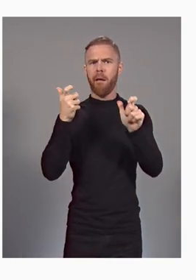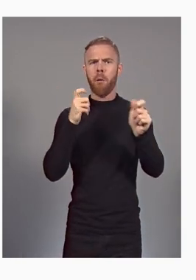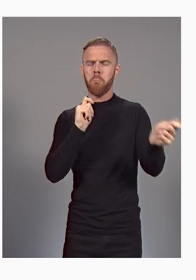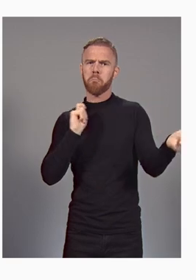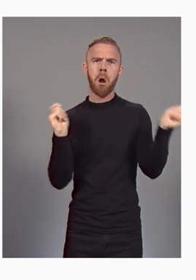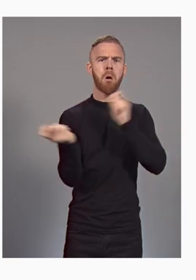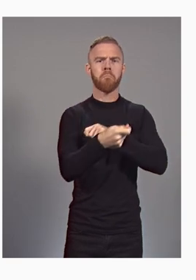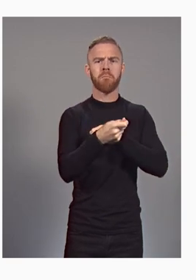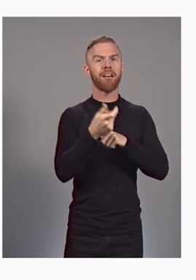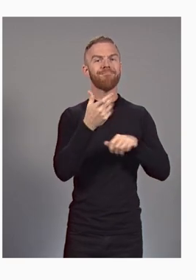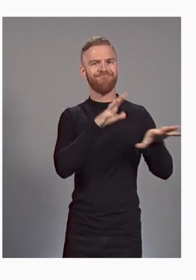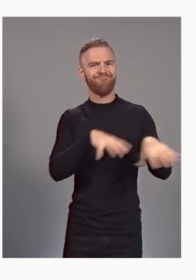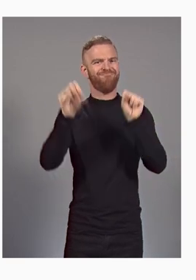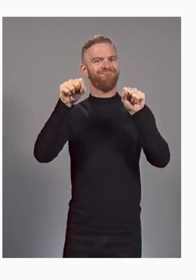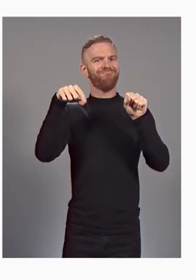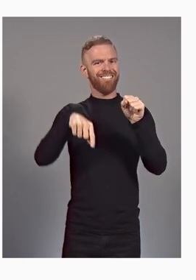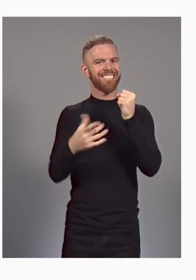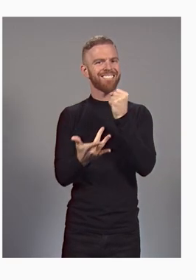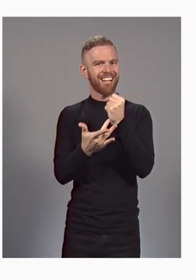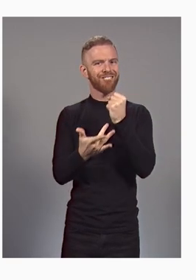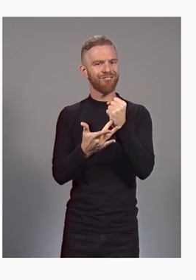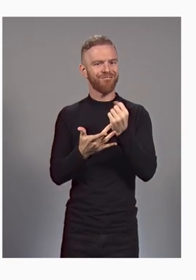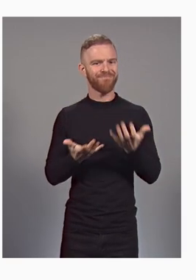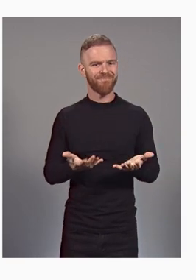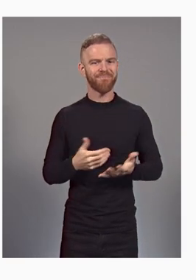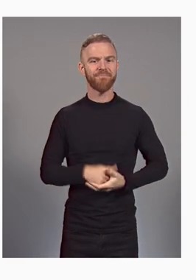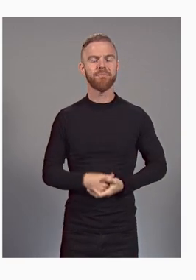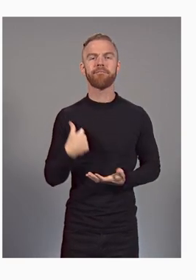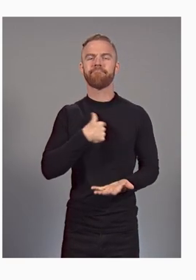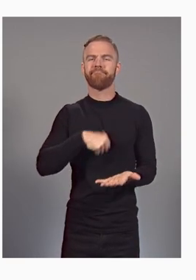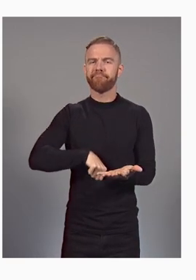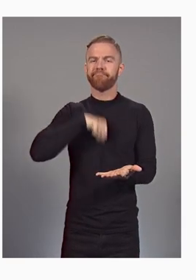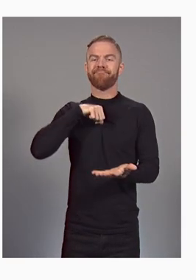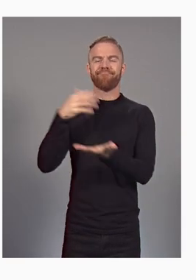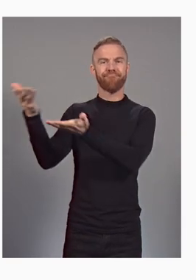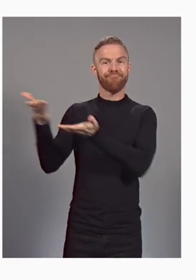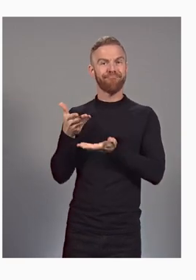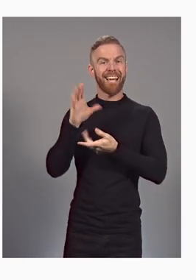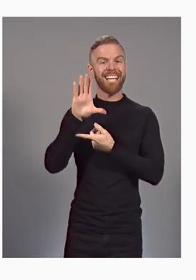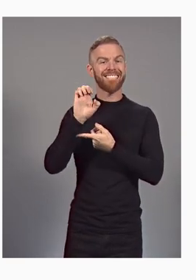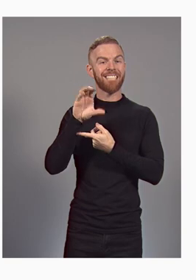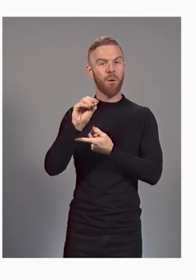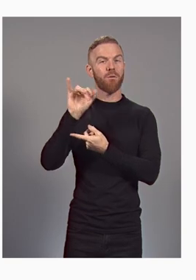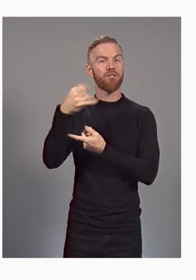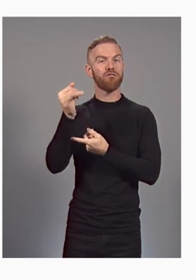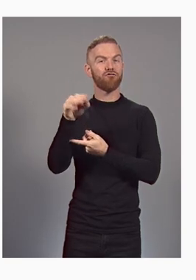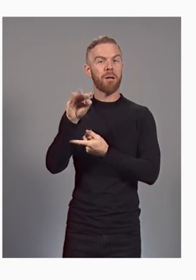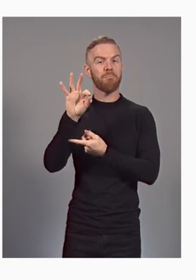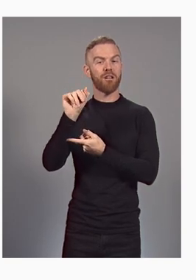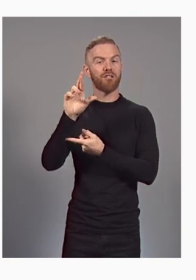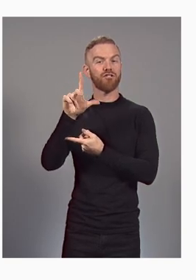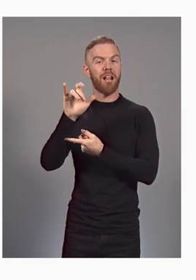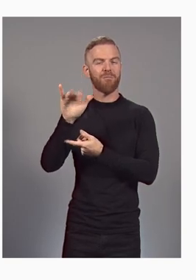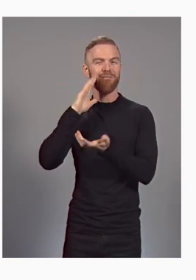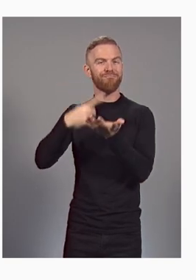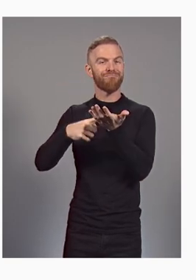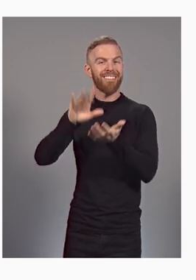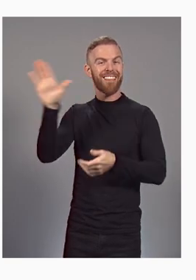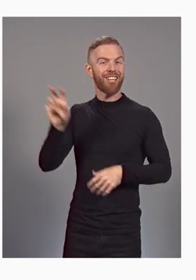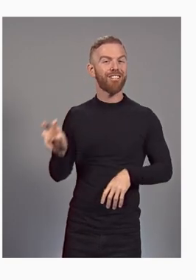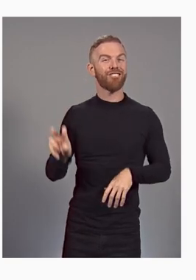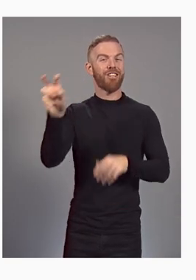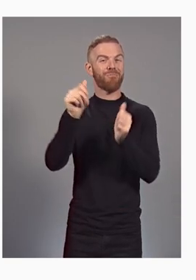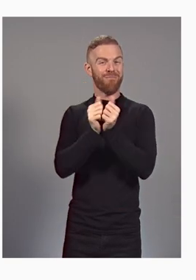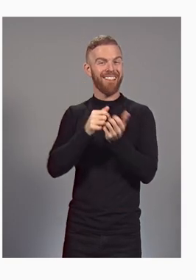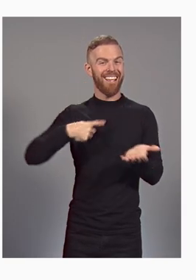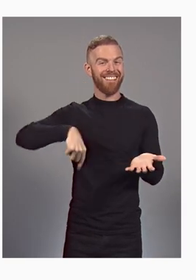rapidly transforming by adopting technology. We're very proud to have CEO Jim Farley discuss the journey